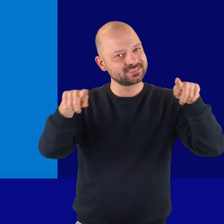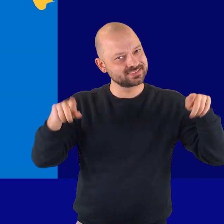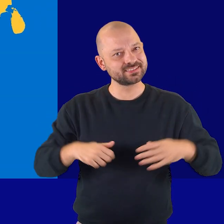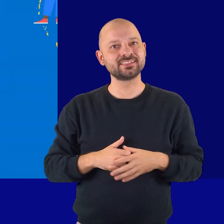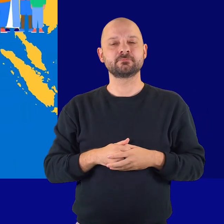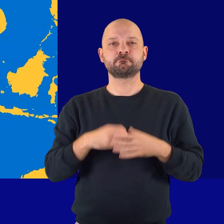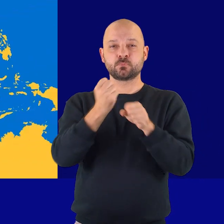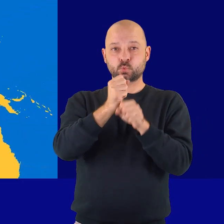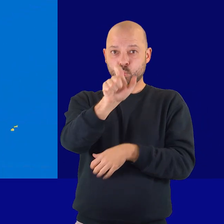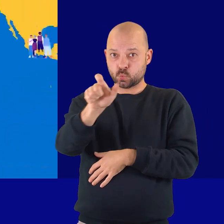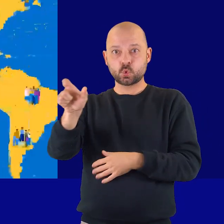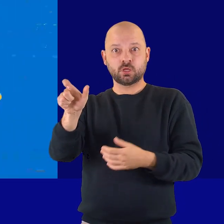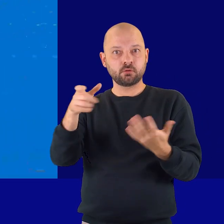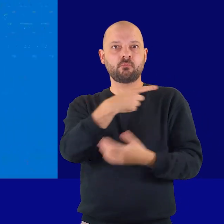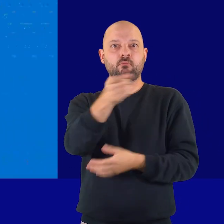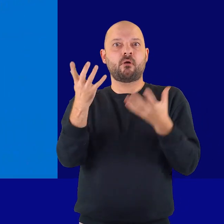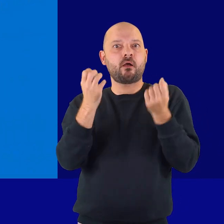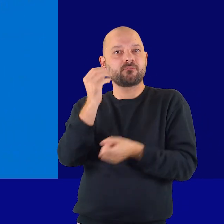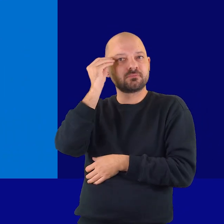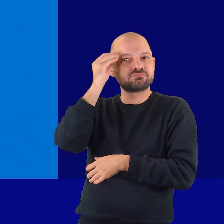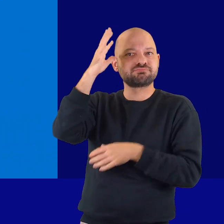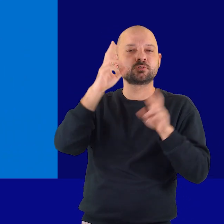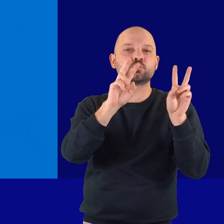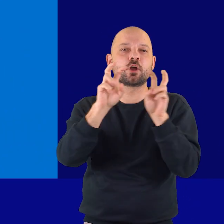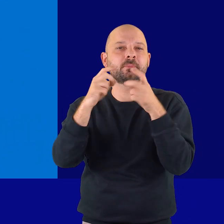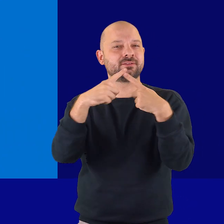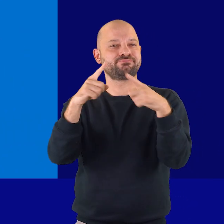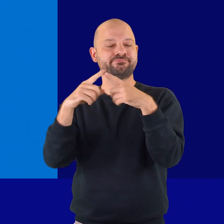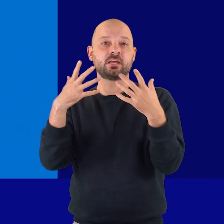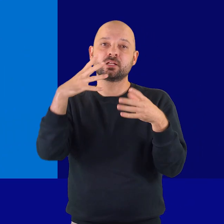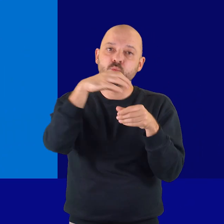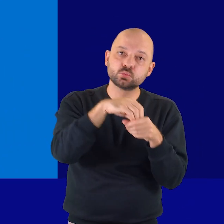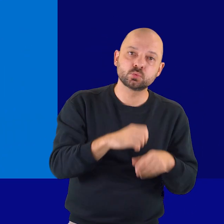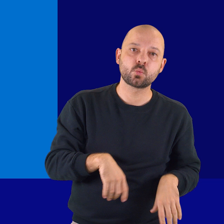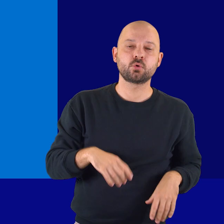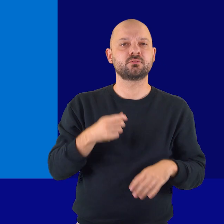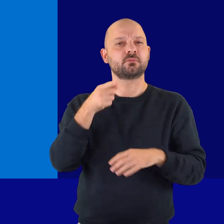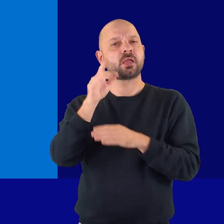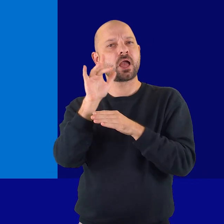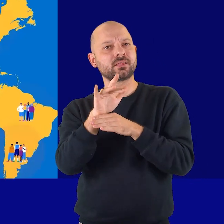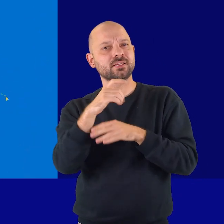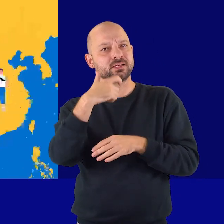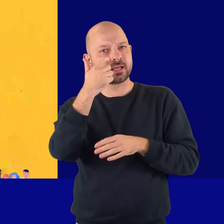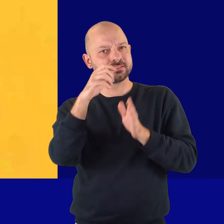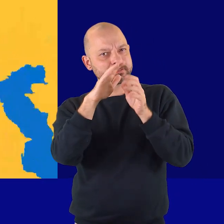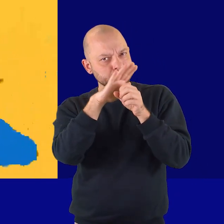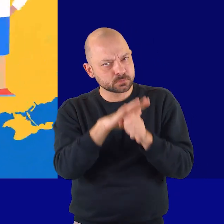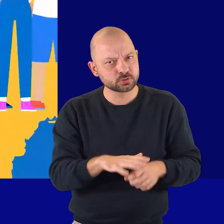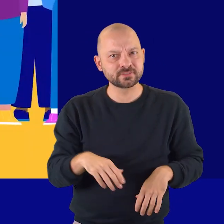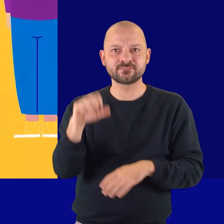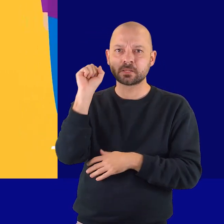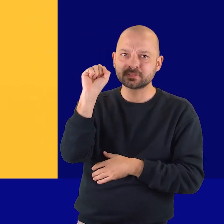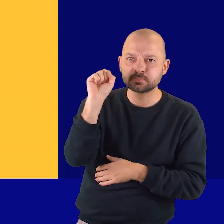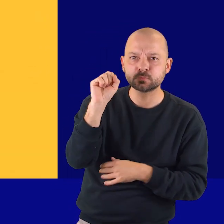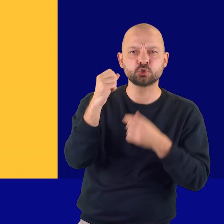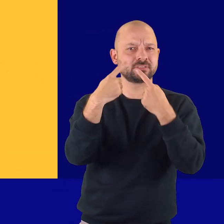Staff members provide knowledge on topics such as inclusion, feminism or anti-racism. We can learn from this at